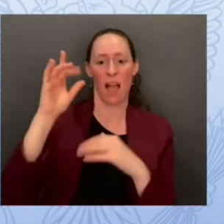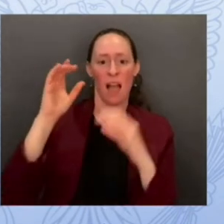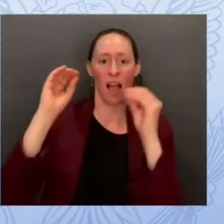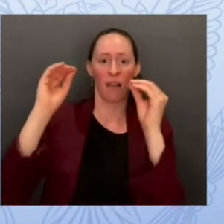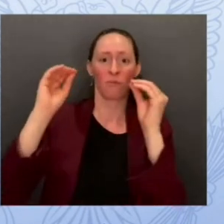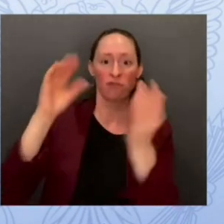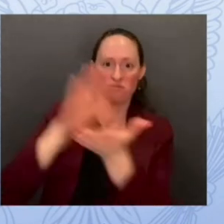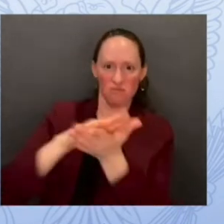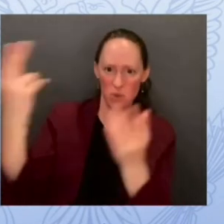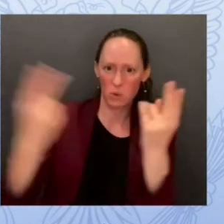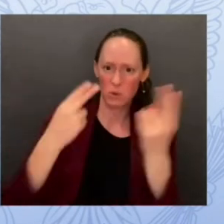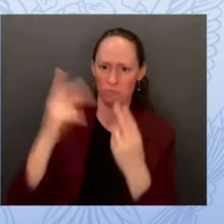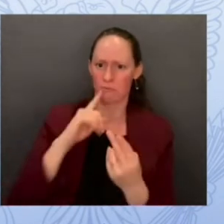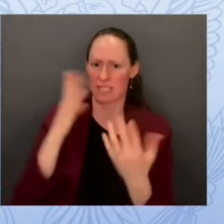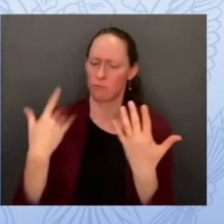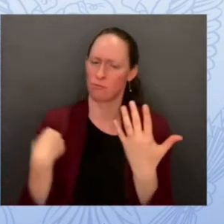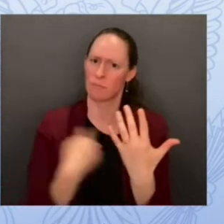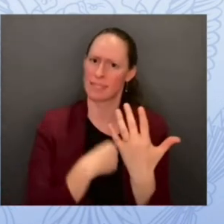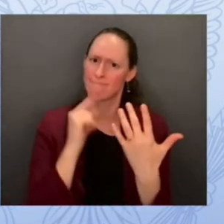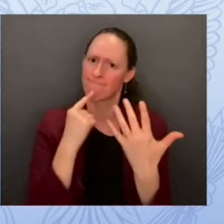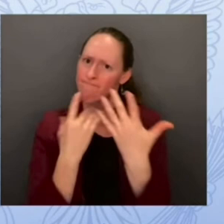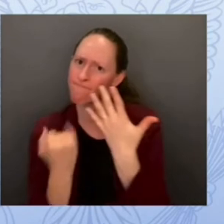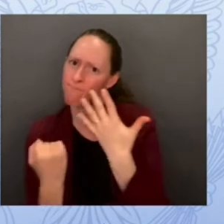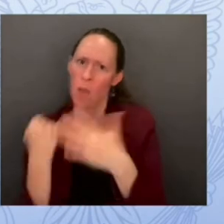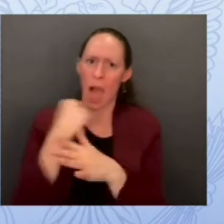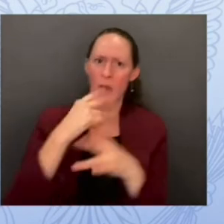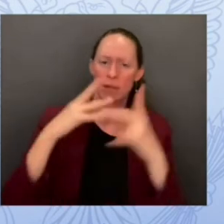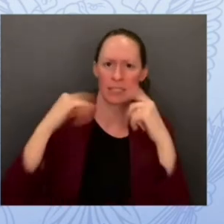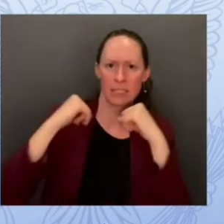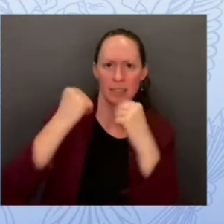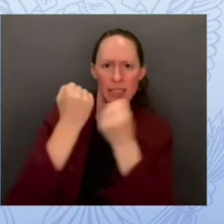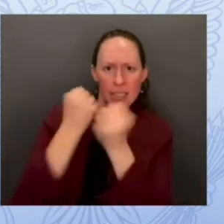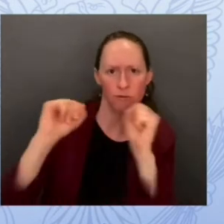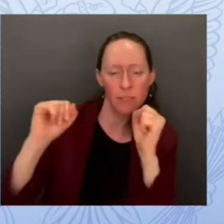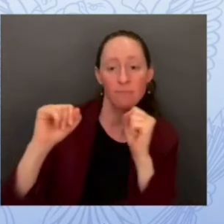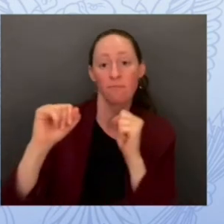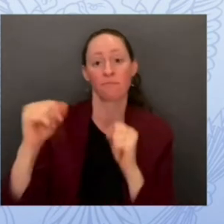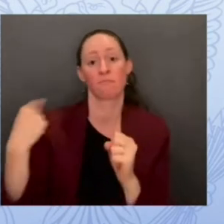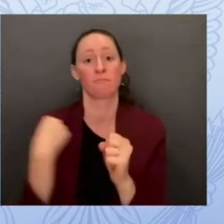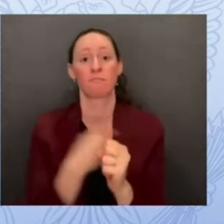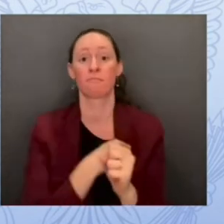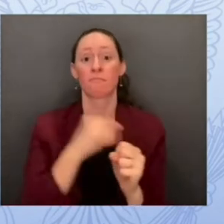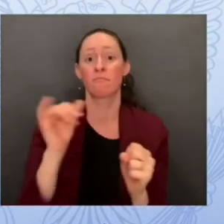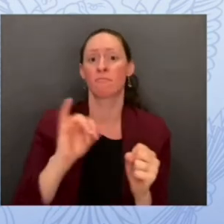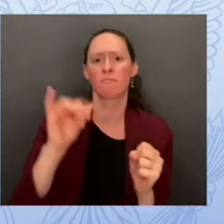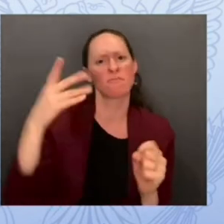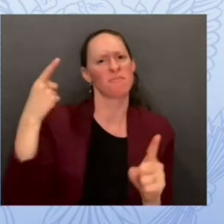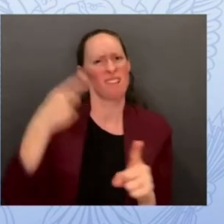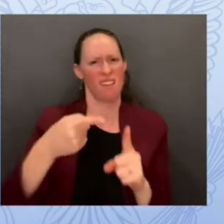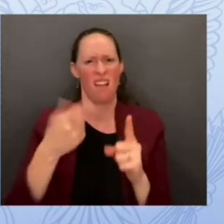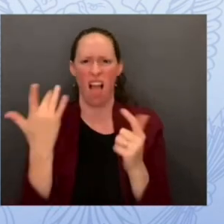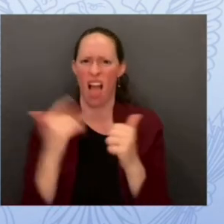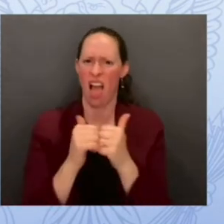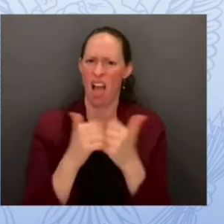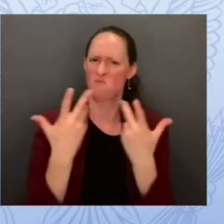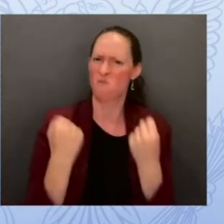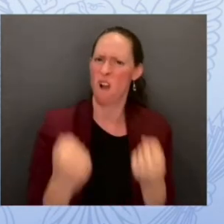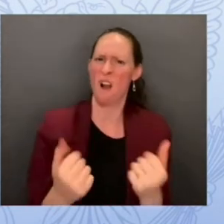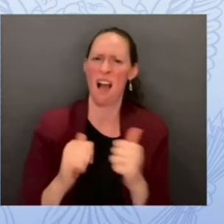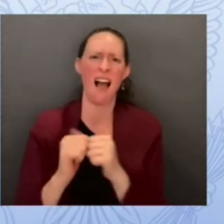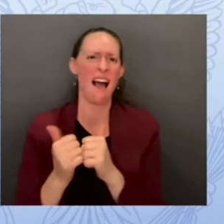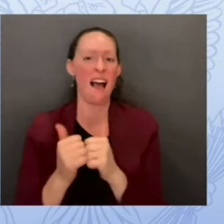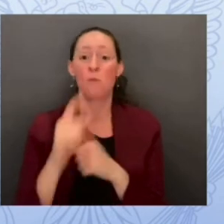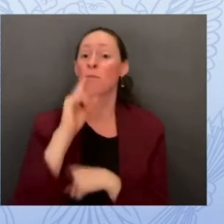and in fact if i'll just give you the magnitude of this we in last year successfully defended against